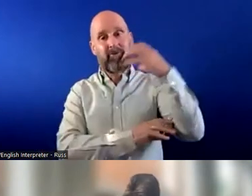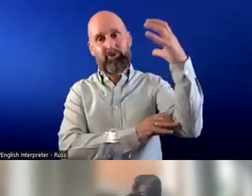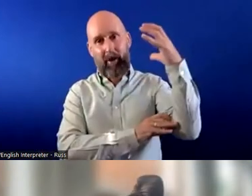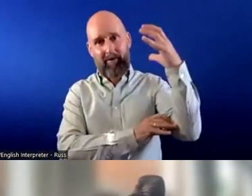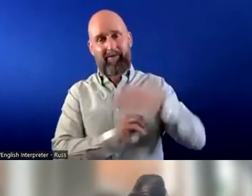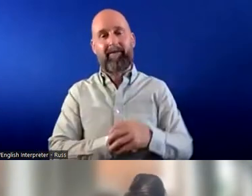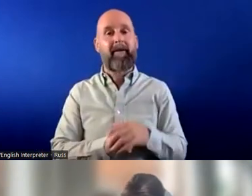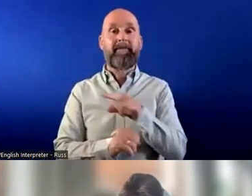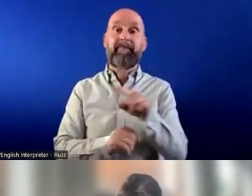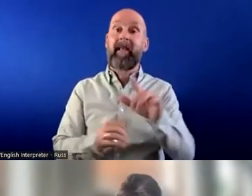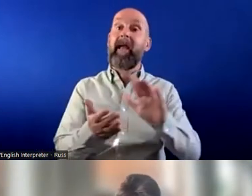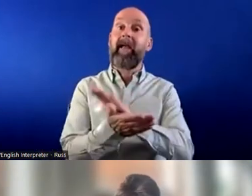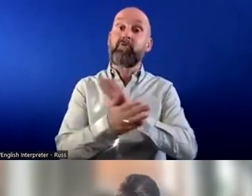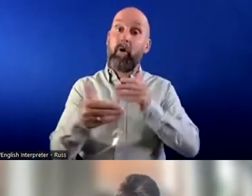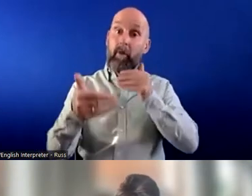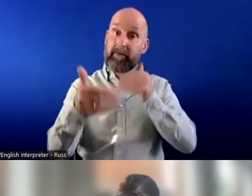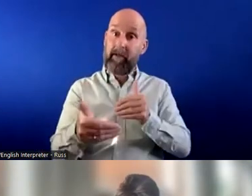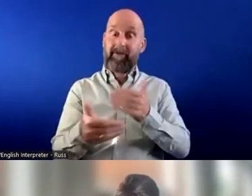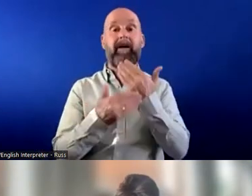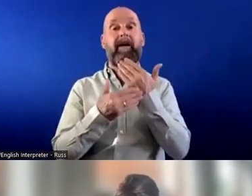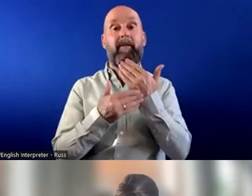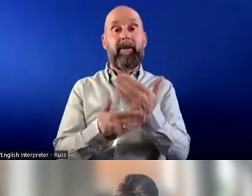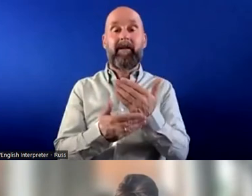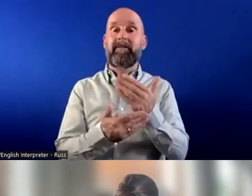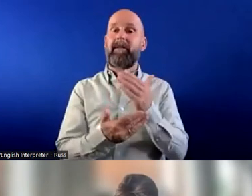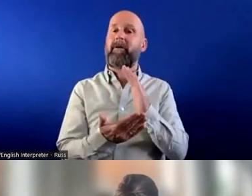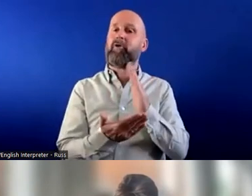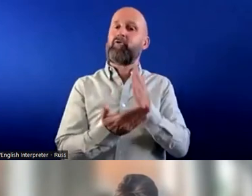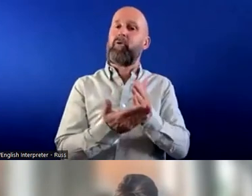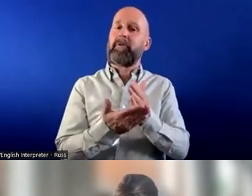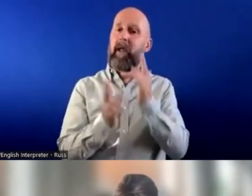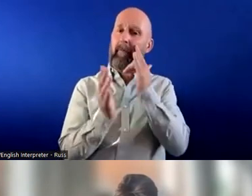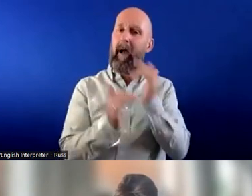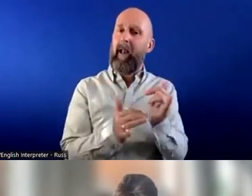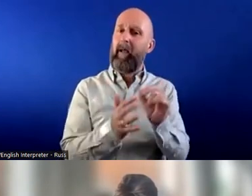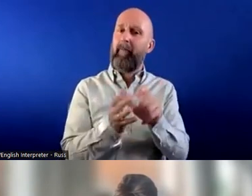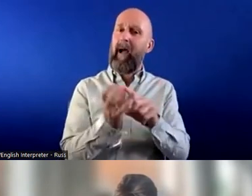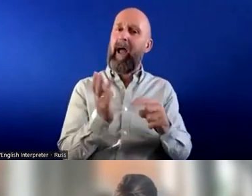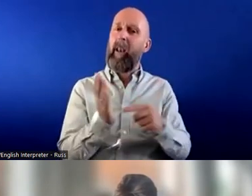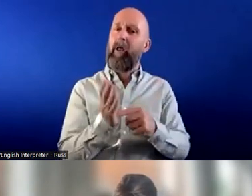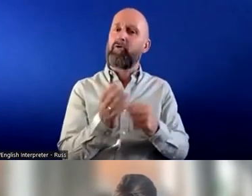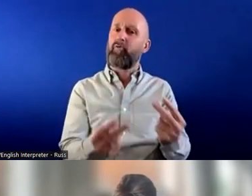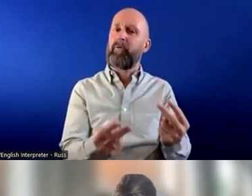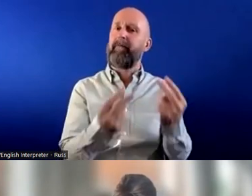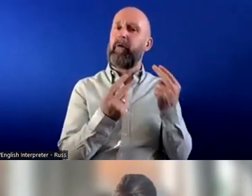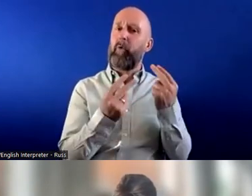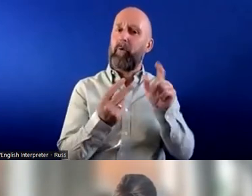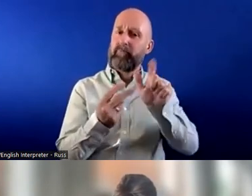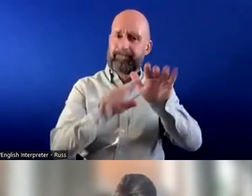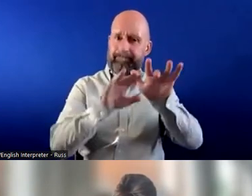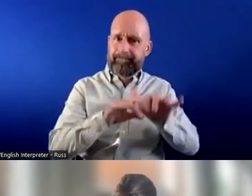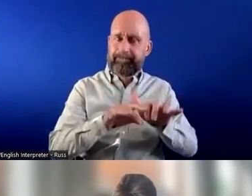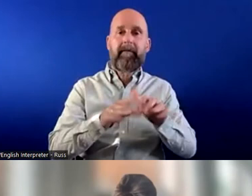if you've enjoyed the uh session please do leave the trust pilot review we really really appreciate it and it helps to encourage more people